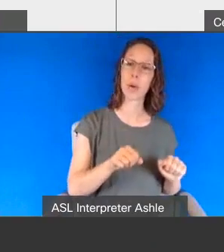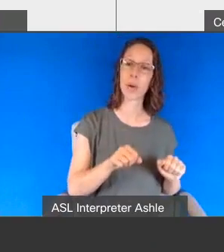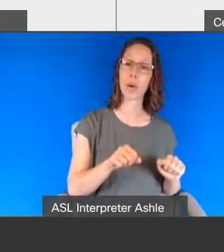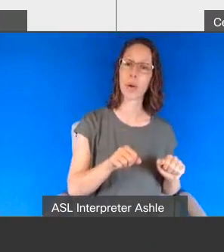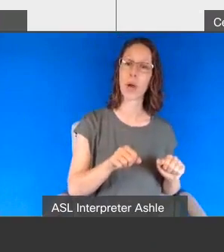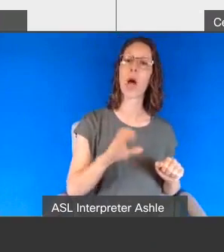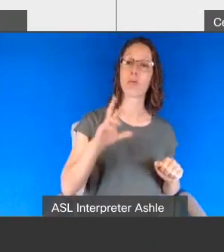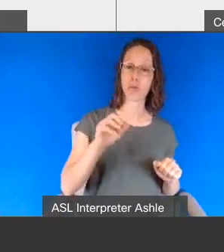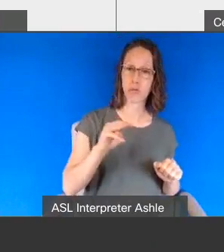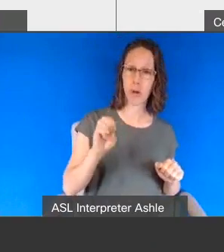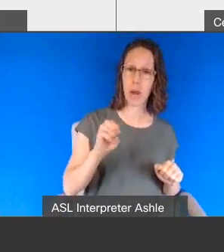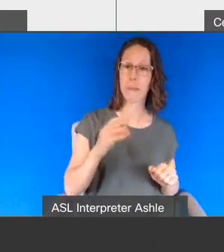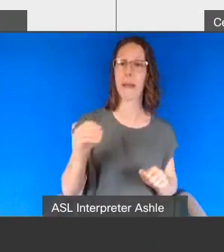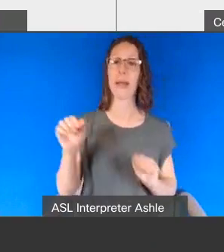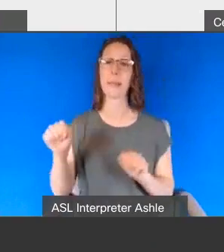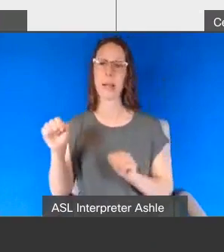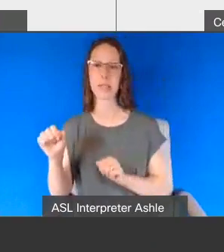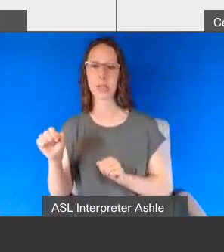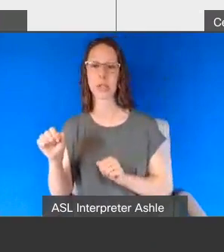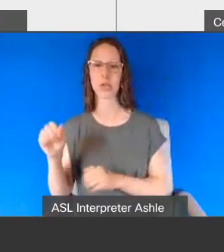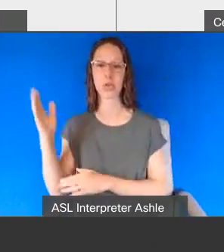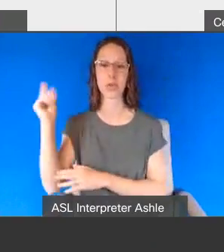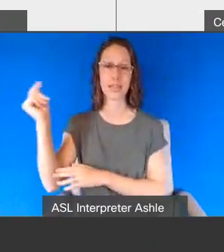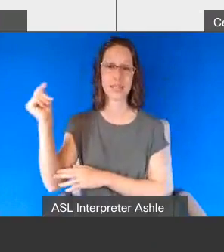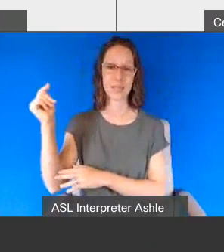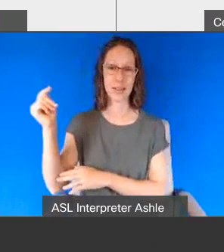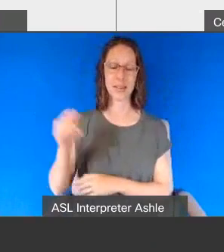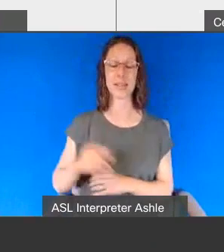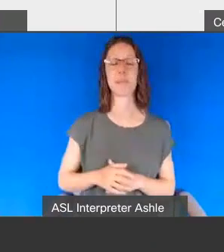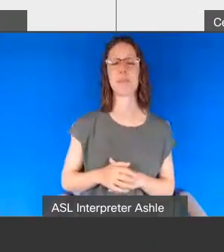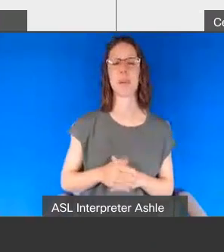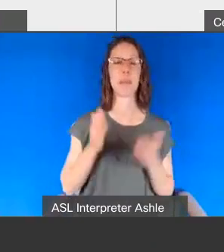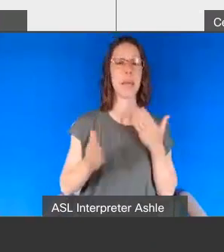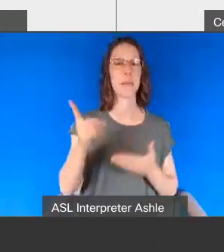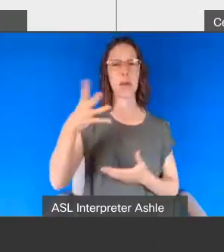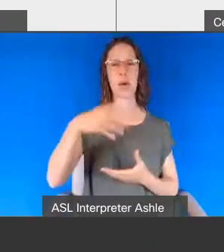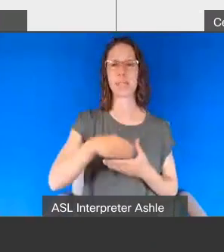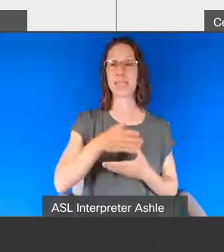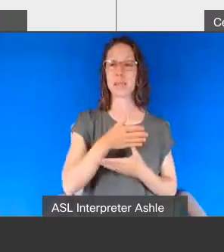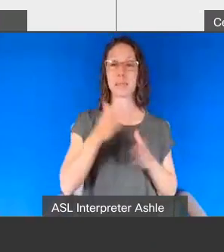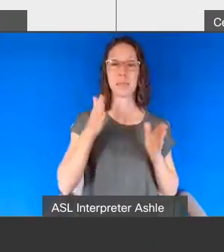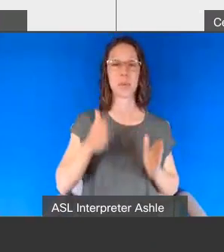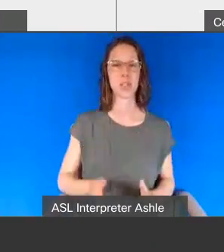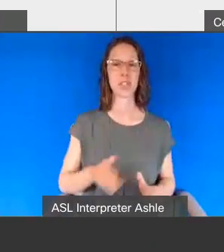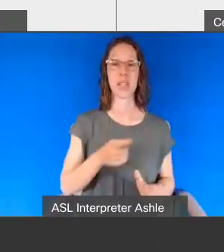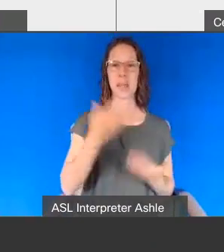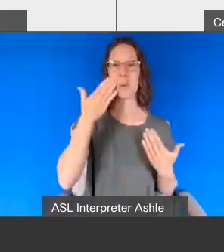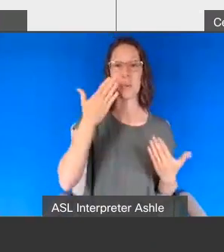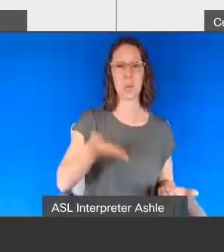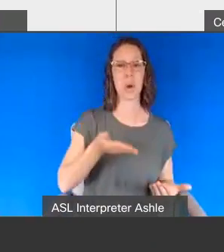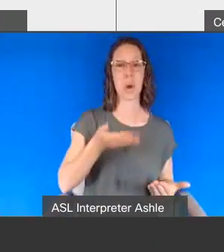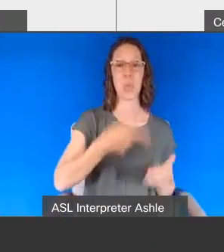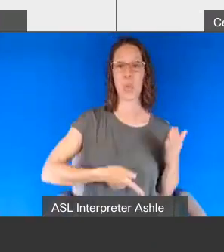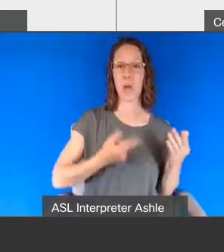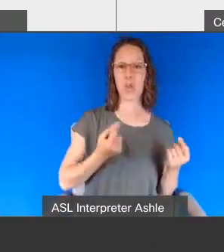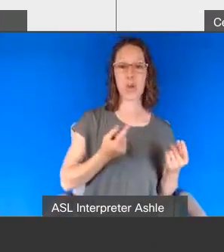different things and oftentimes a person on the spectrum may simply not be aware that what they're doing is a